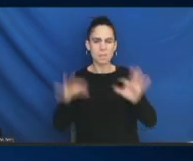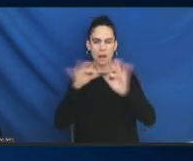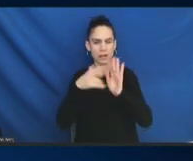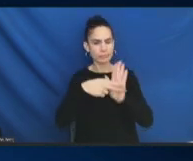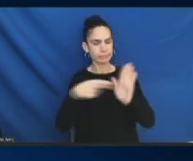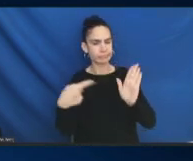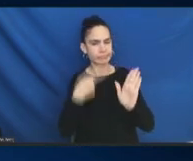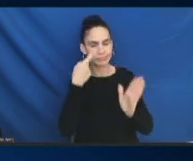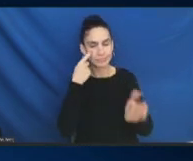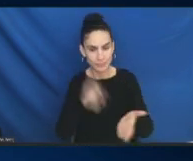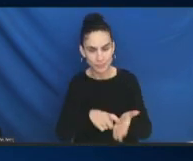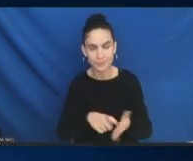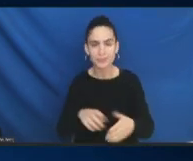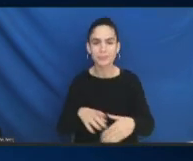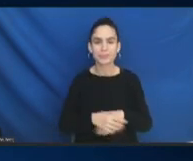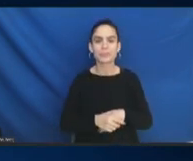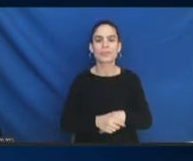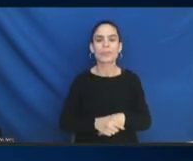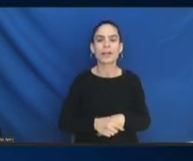And language access.